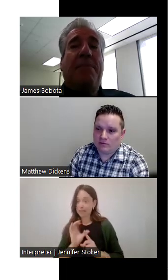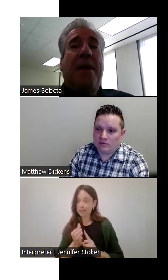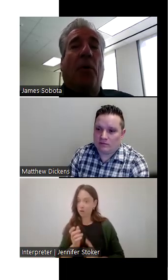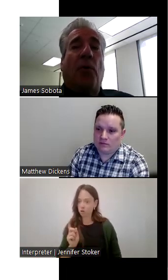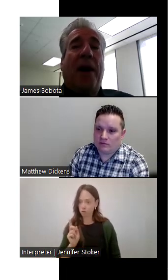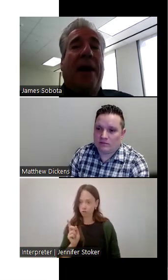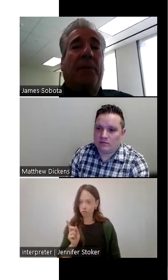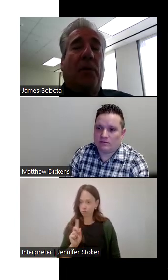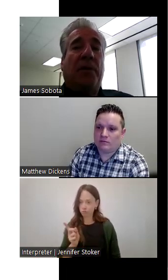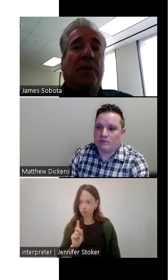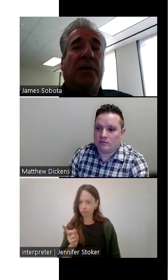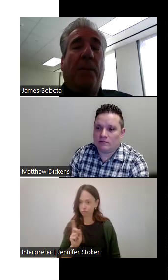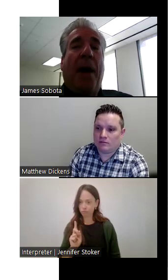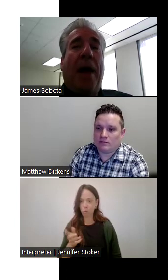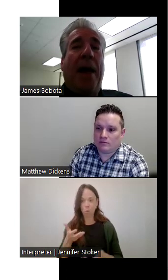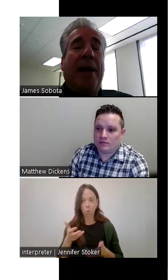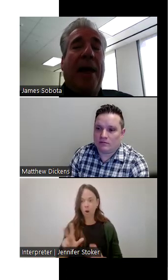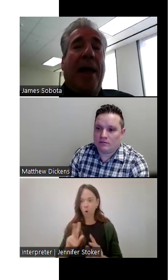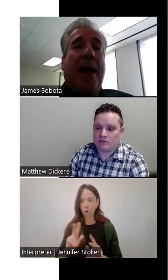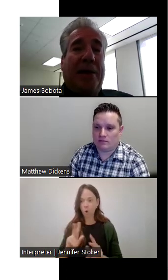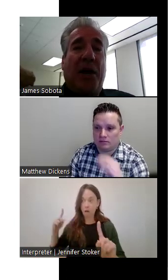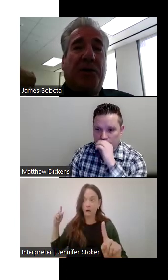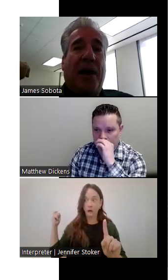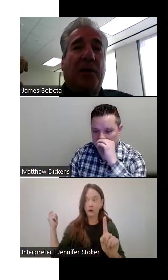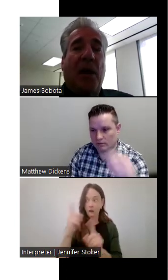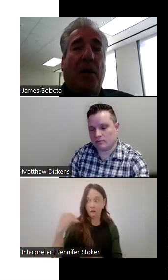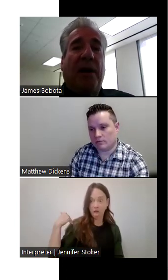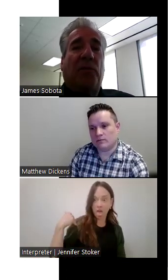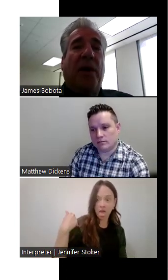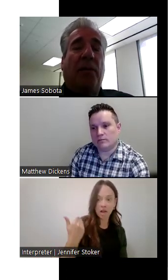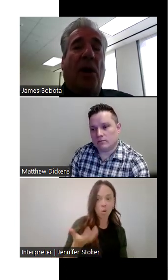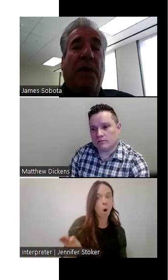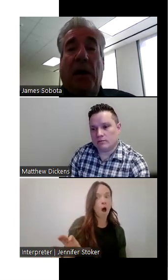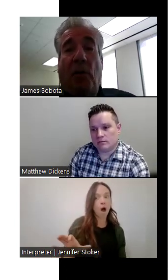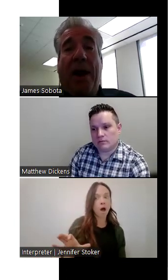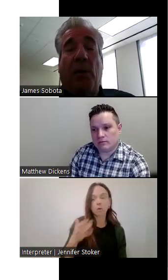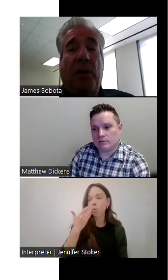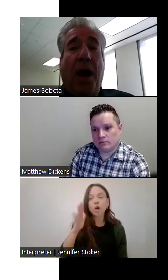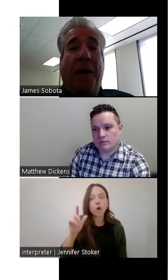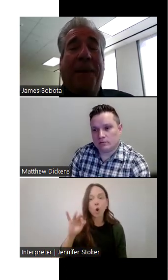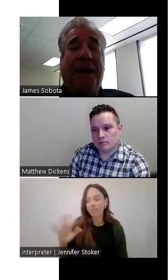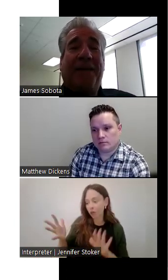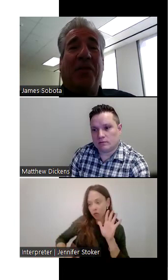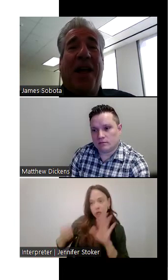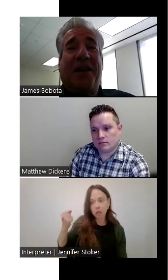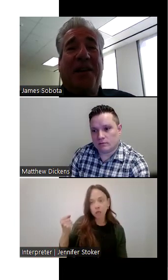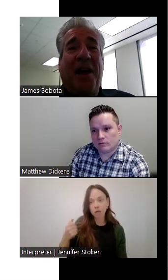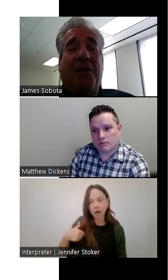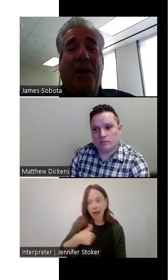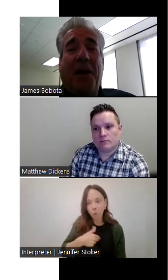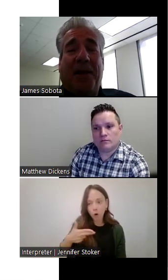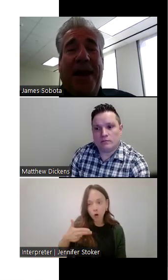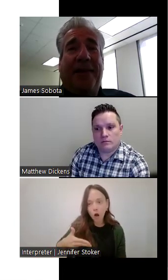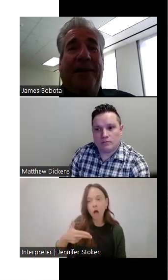don't like people running up to us from behind and touching us because we don't know if they're going to grab our gun. So that's